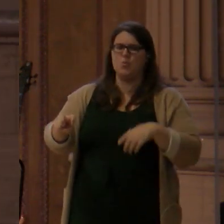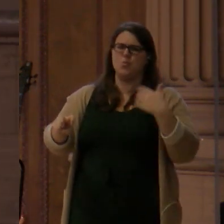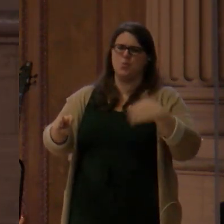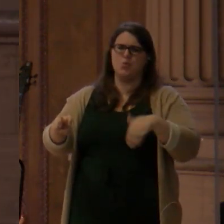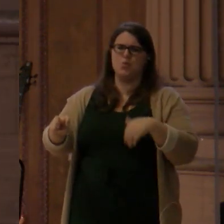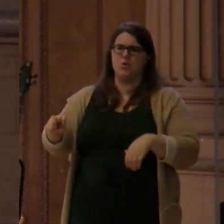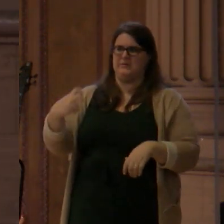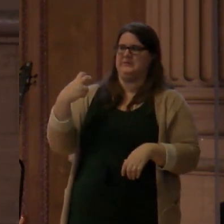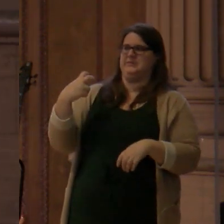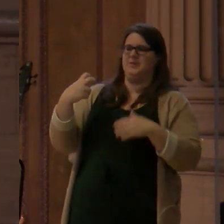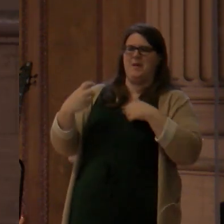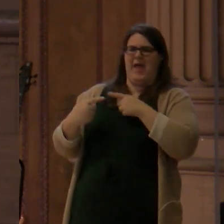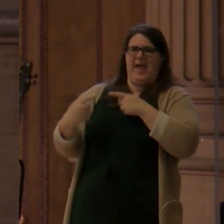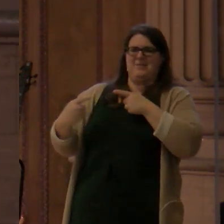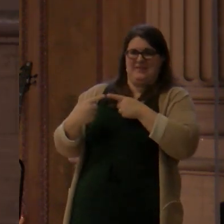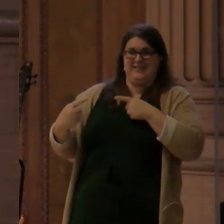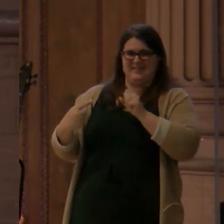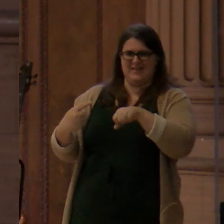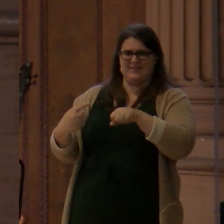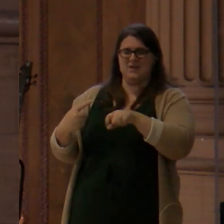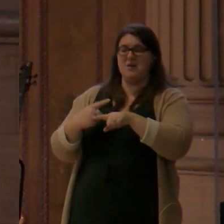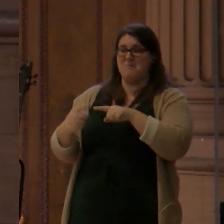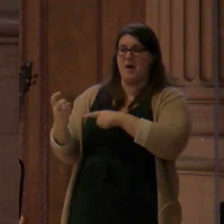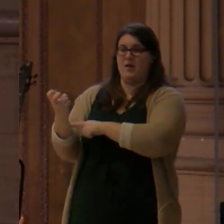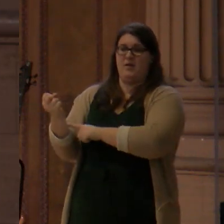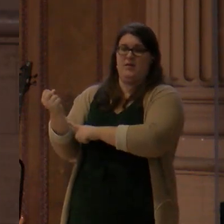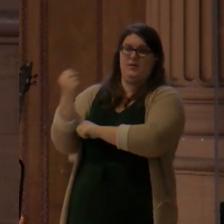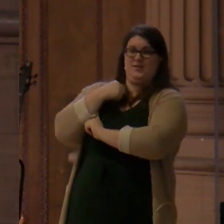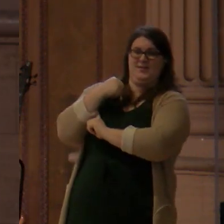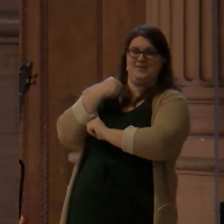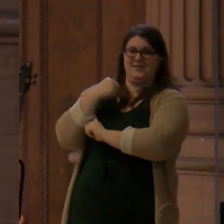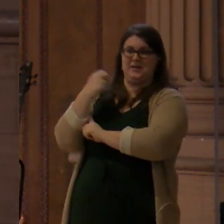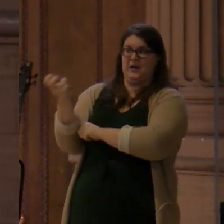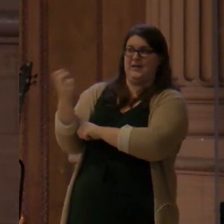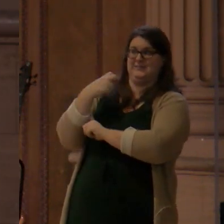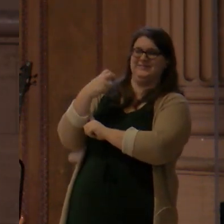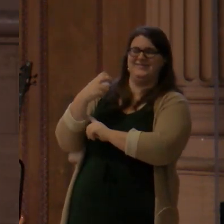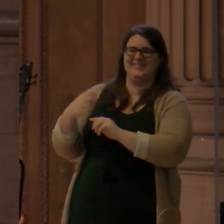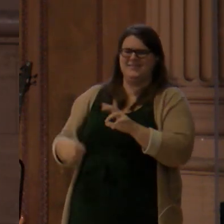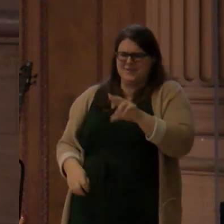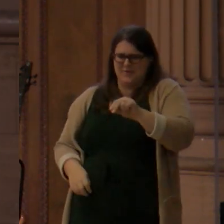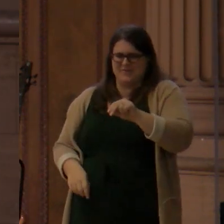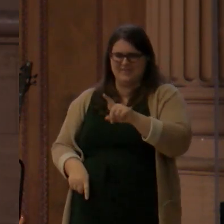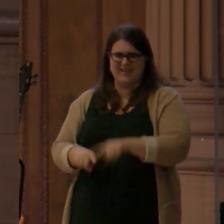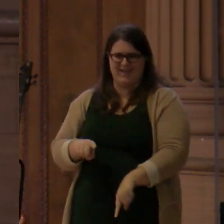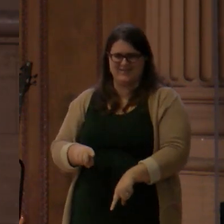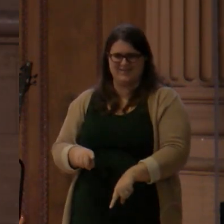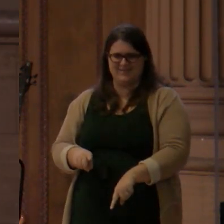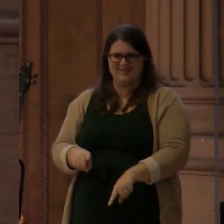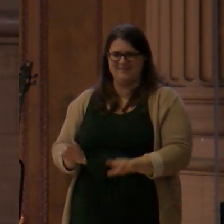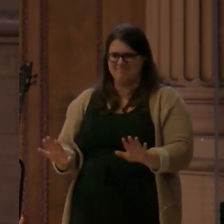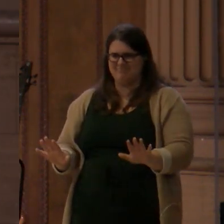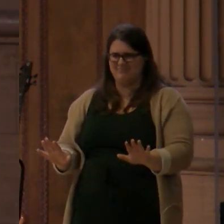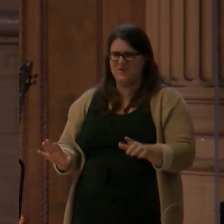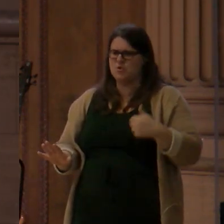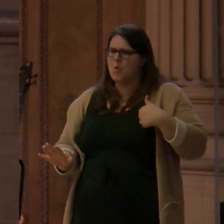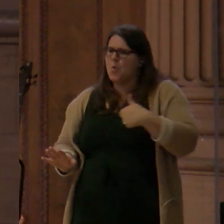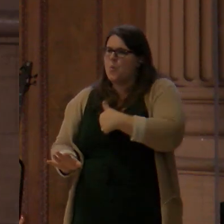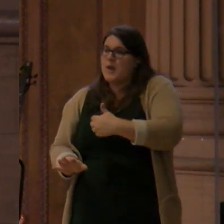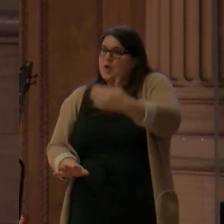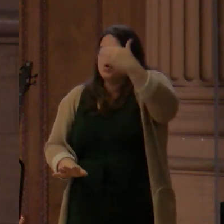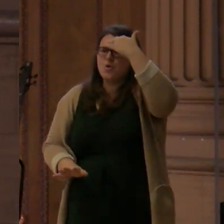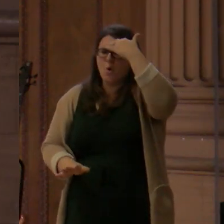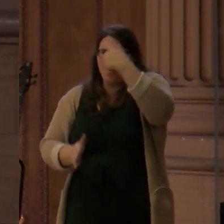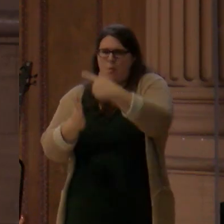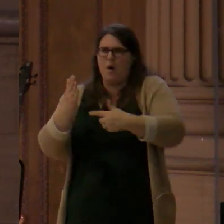Second lesson, I want us to make sure we grasp it is the end is not a mystery for us. The end is not a mystery so our hope